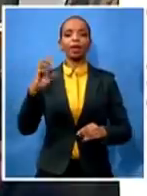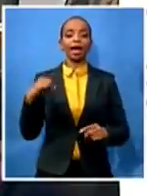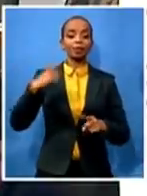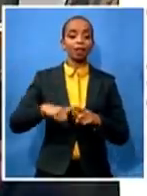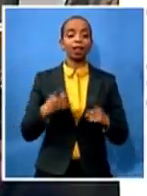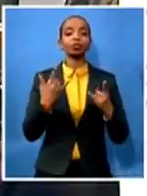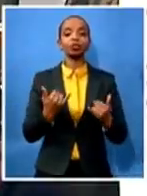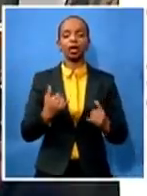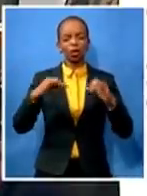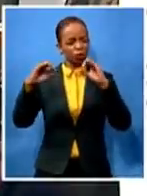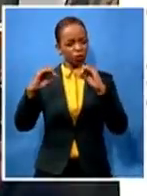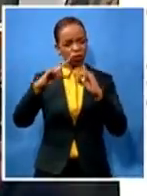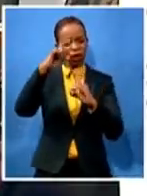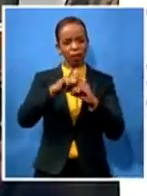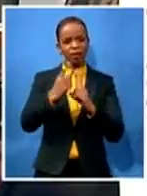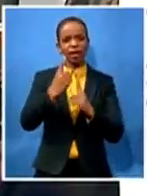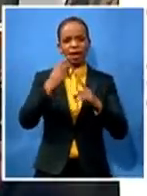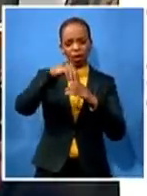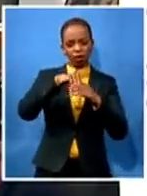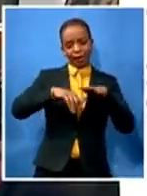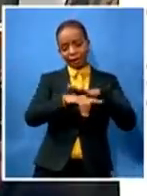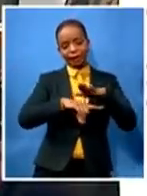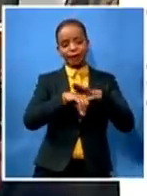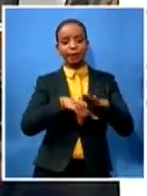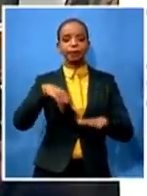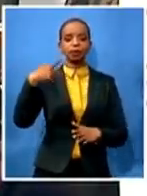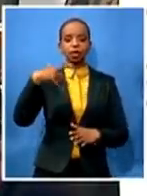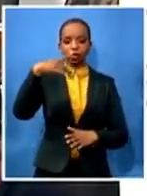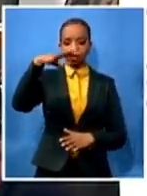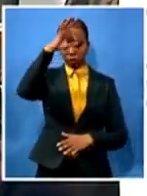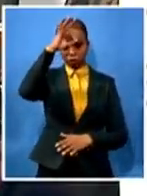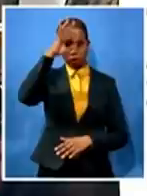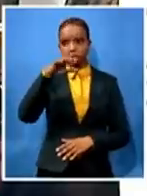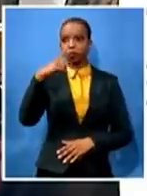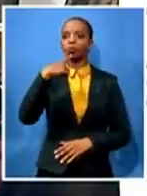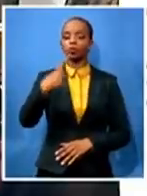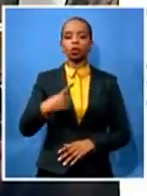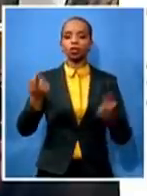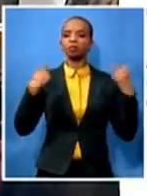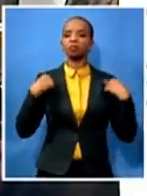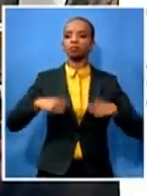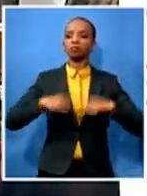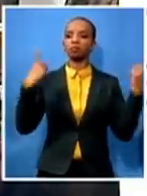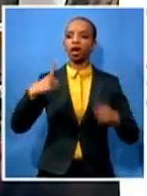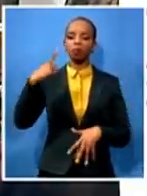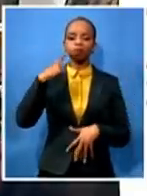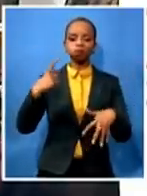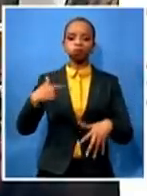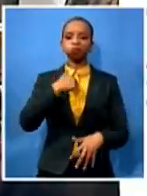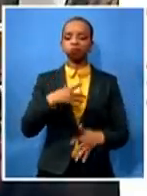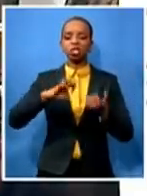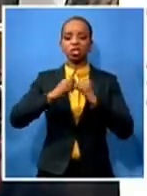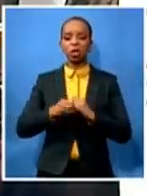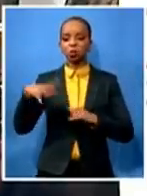colluded with the security branch to say i'm not pregnant trying to abort me forcefully never came forward to apologize